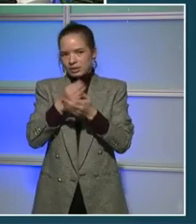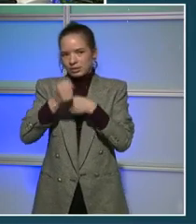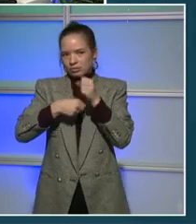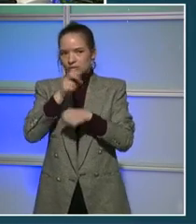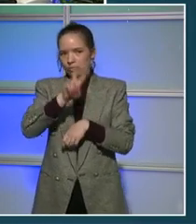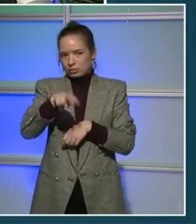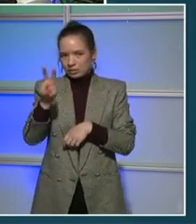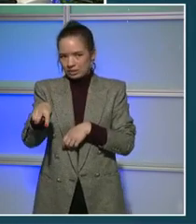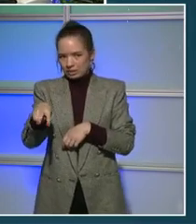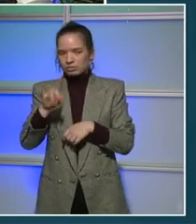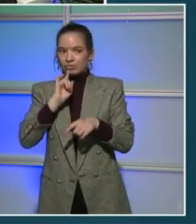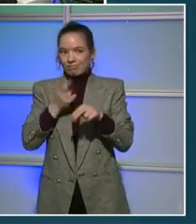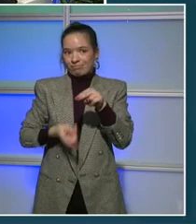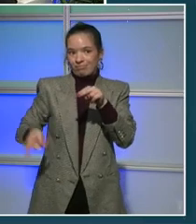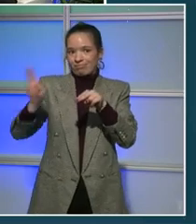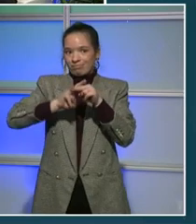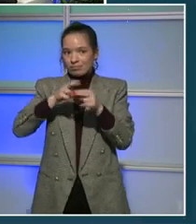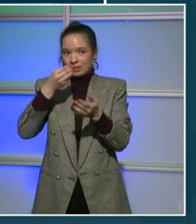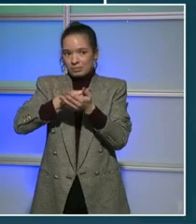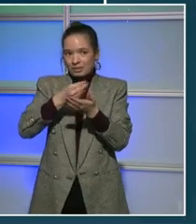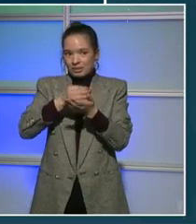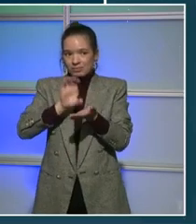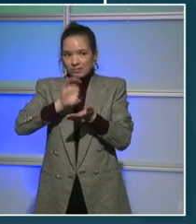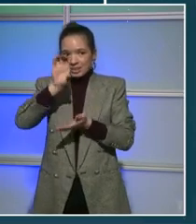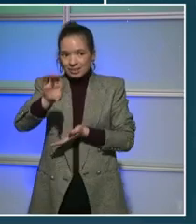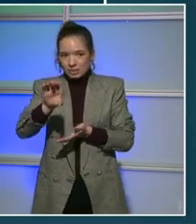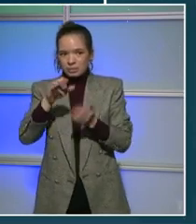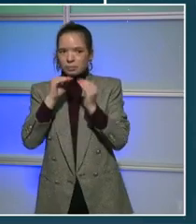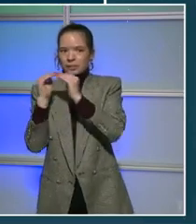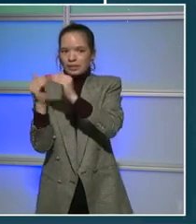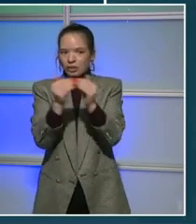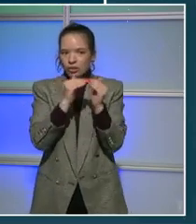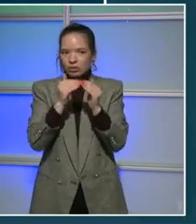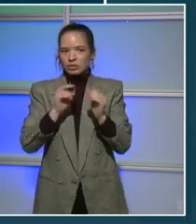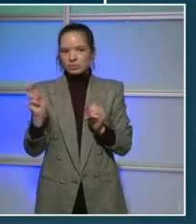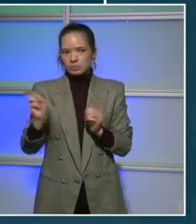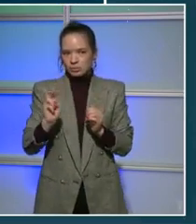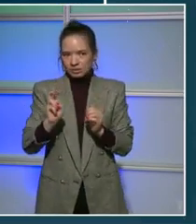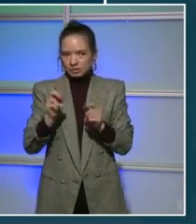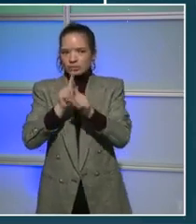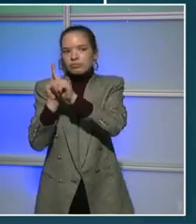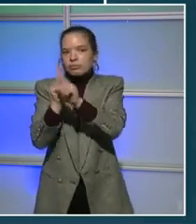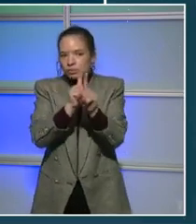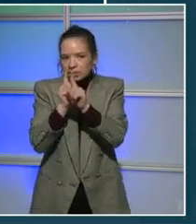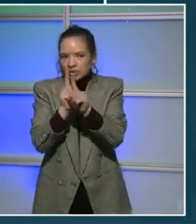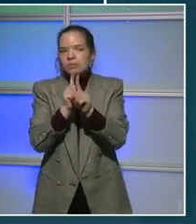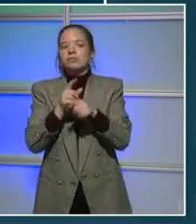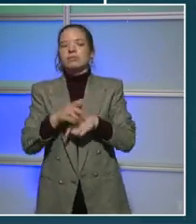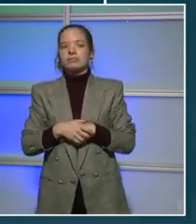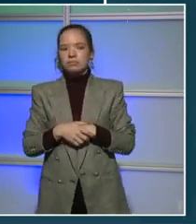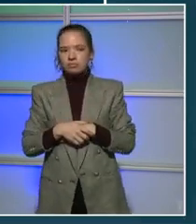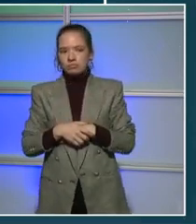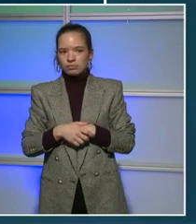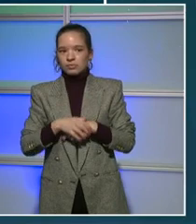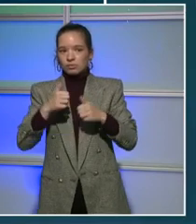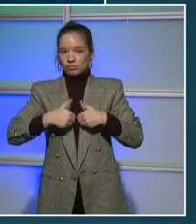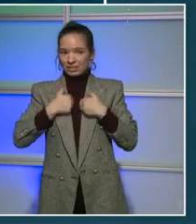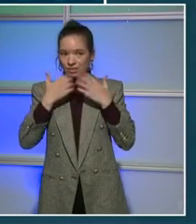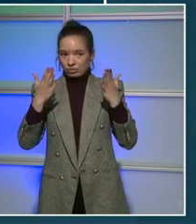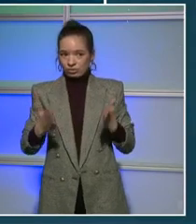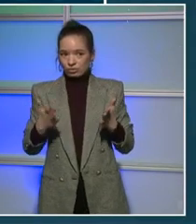increased investment in the peer navigators as well, and they're coming on board right now. Our director at MORCA was able to,